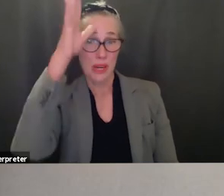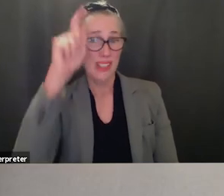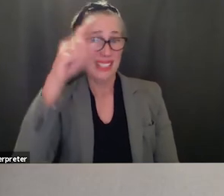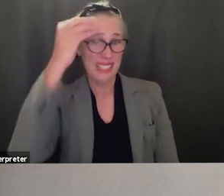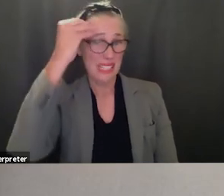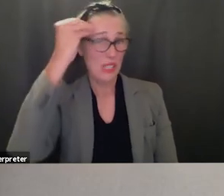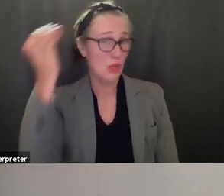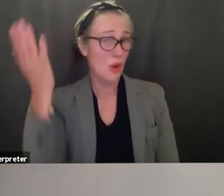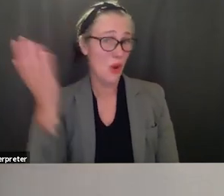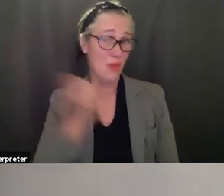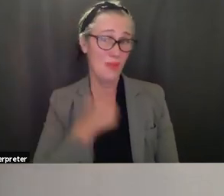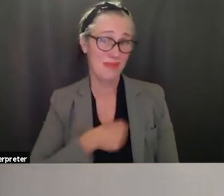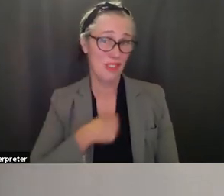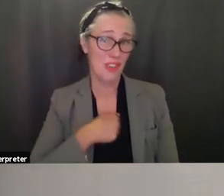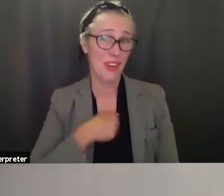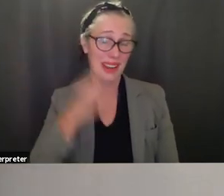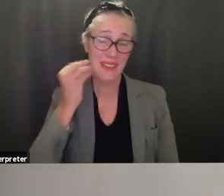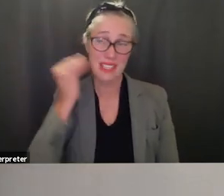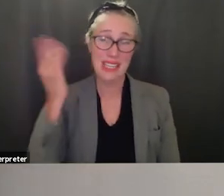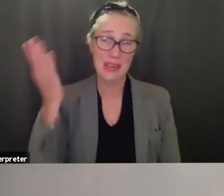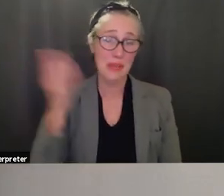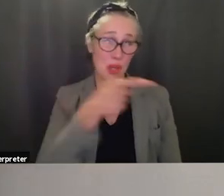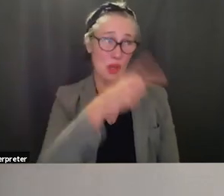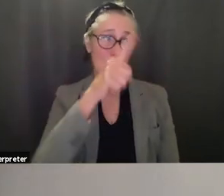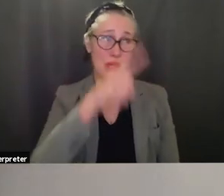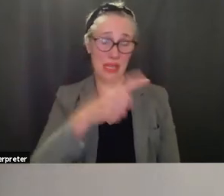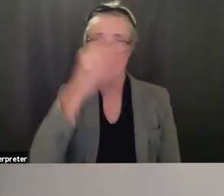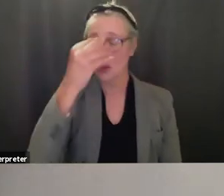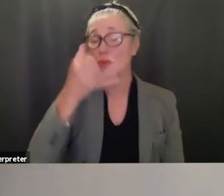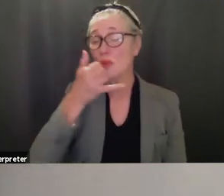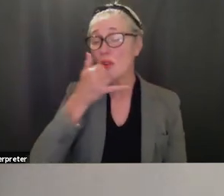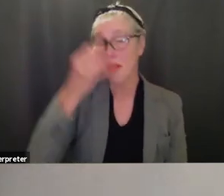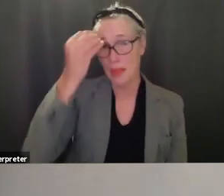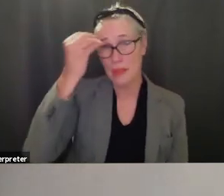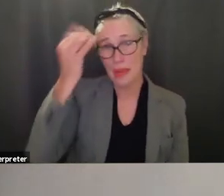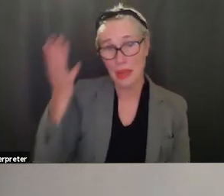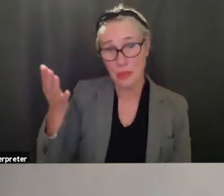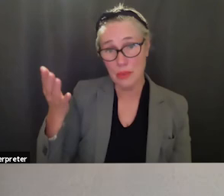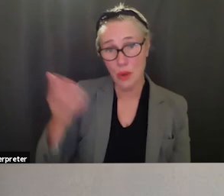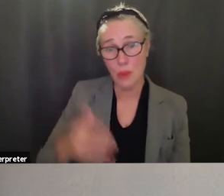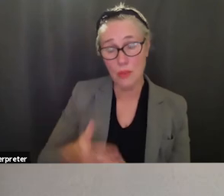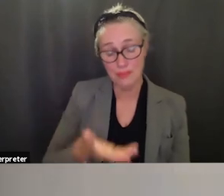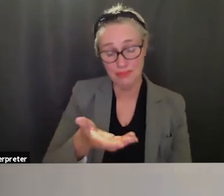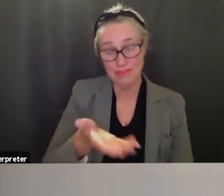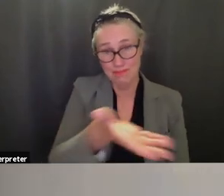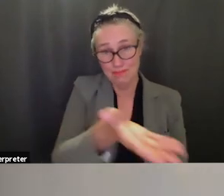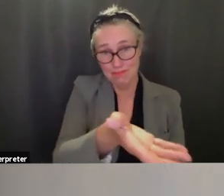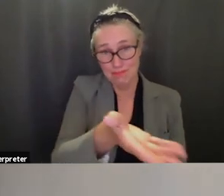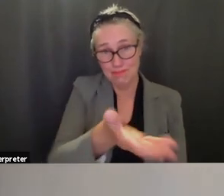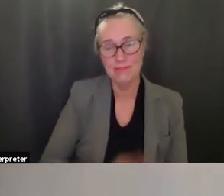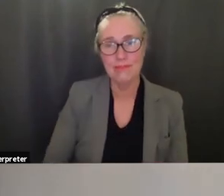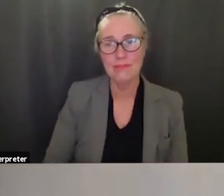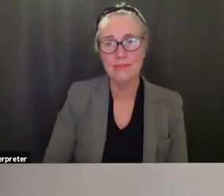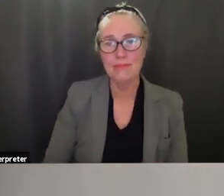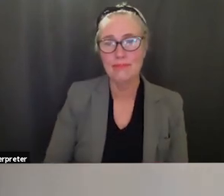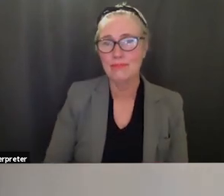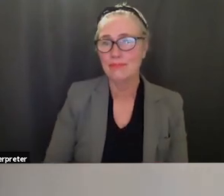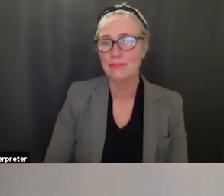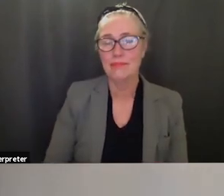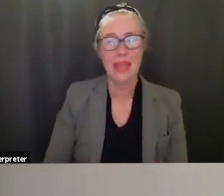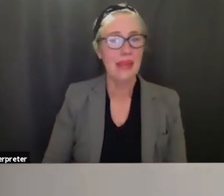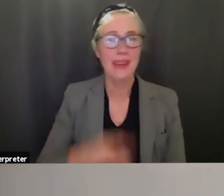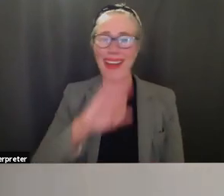this um we need to call them are you you know and i never had a student say